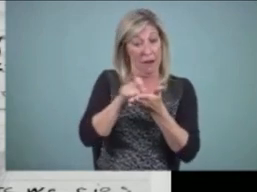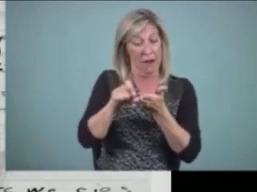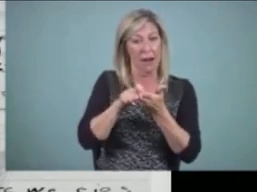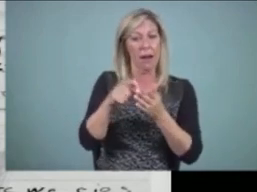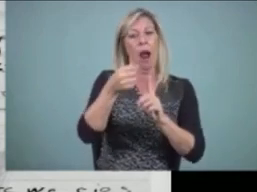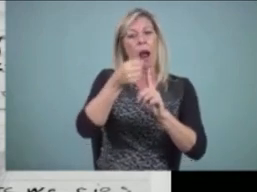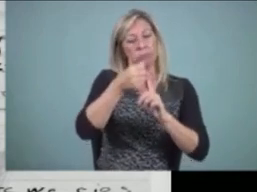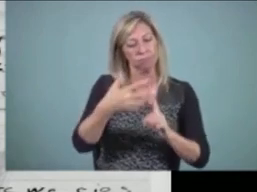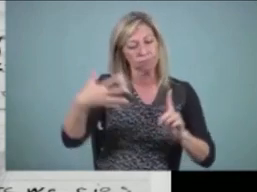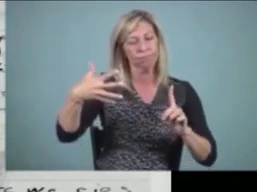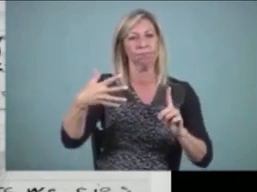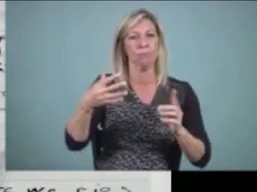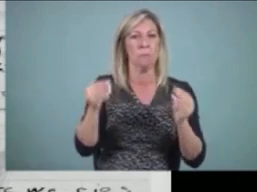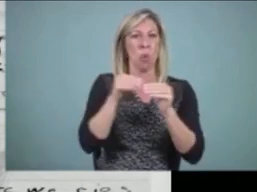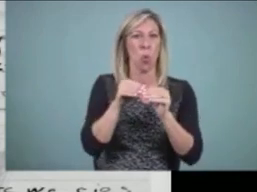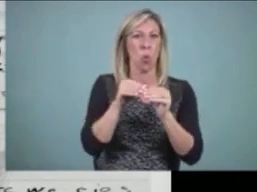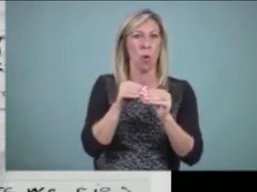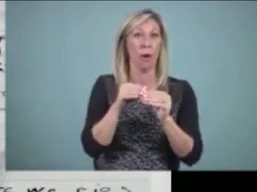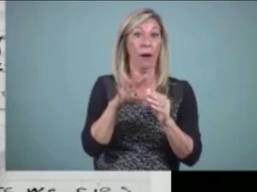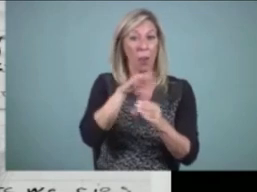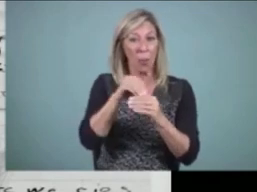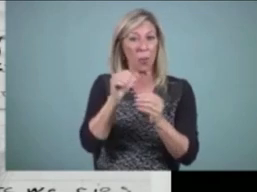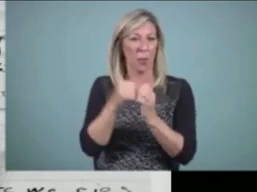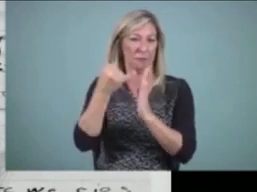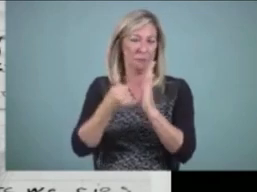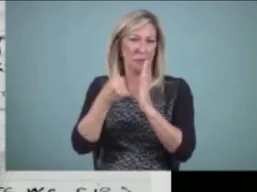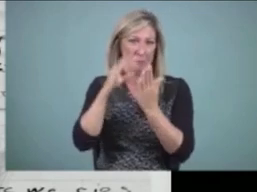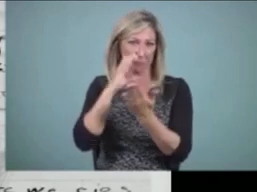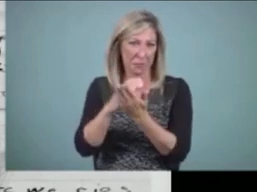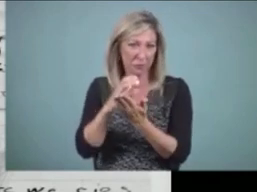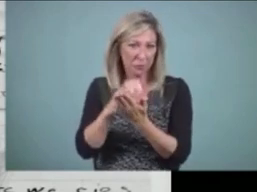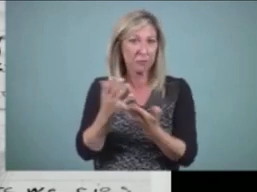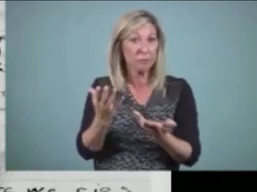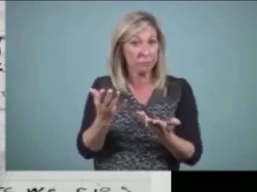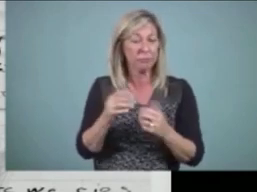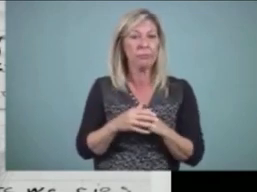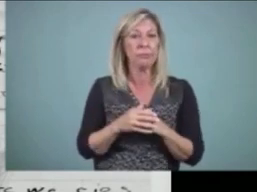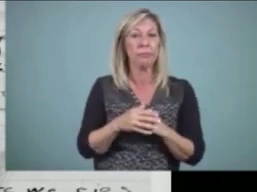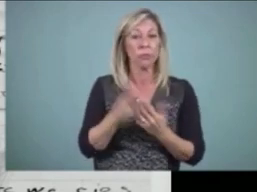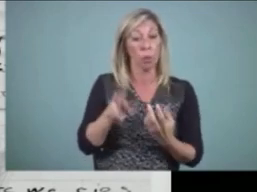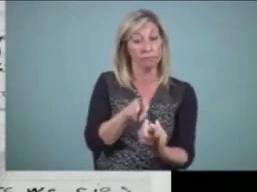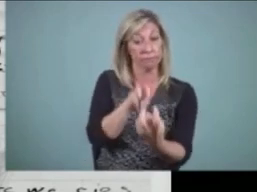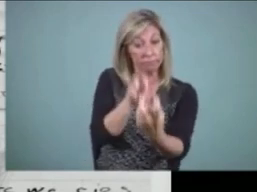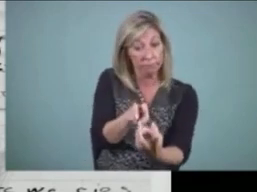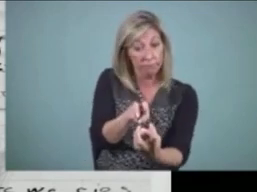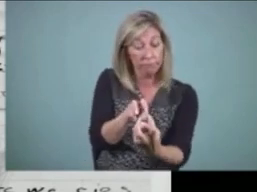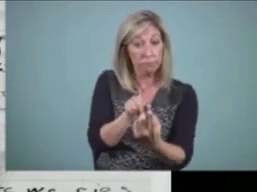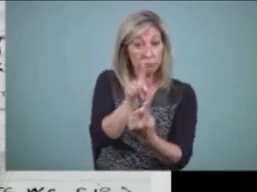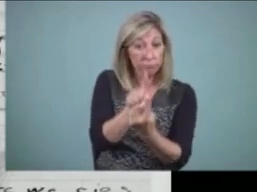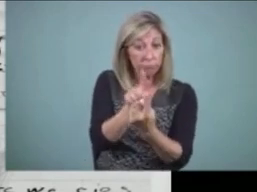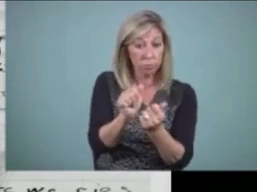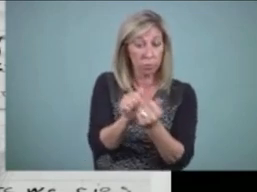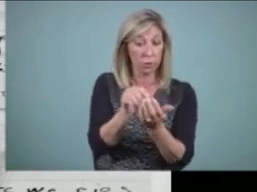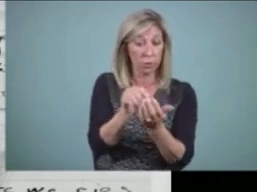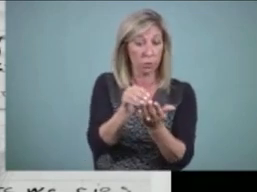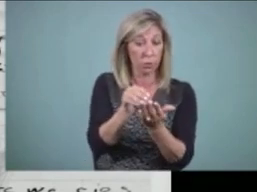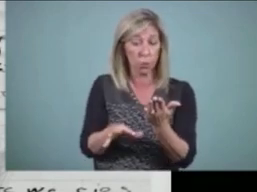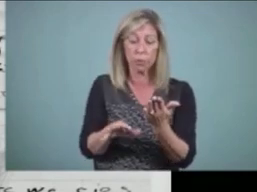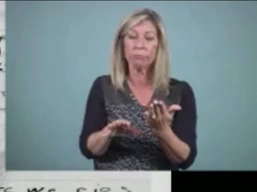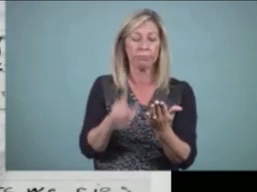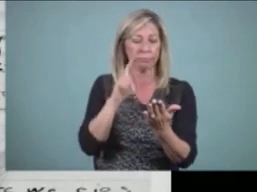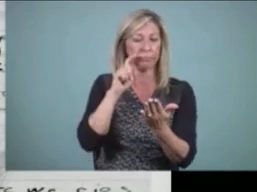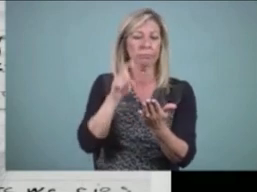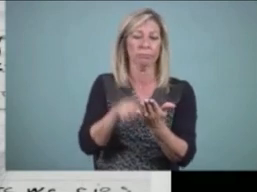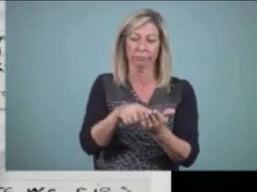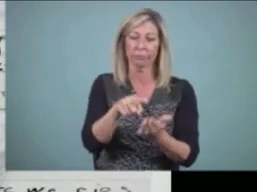added a drawing. So what we found in this approach was that after individual conferencing with the students, we were always able to